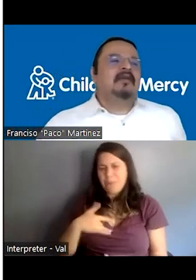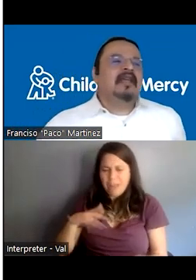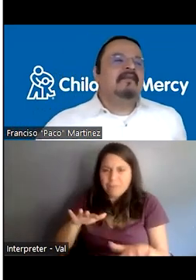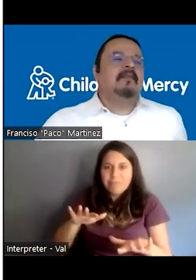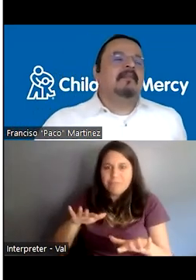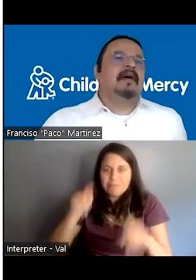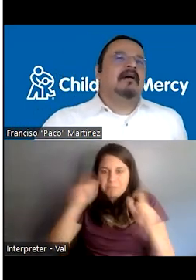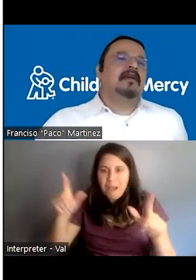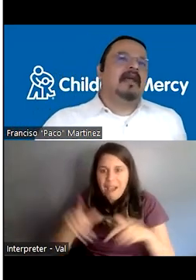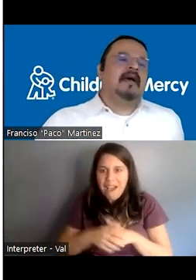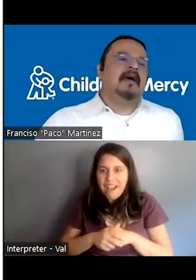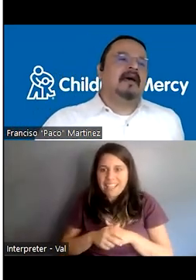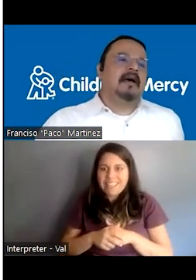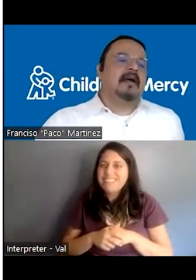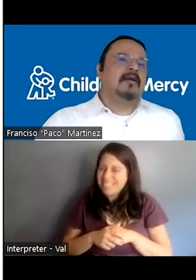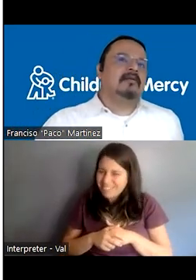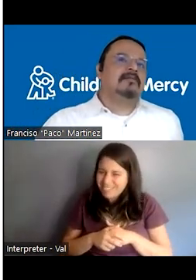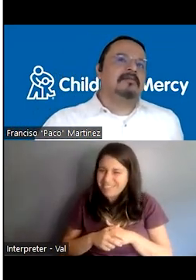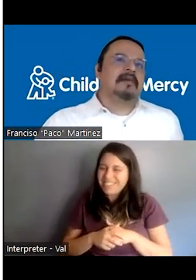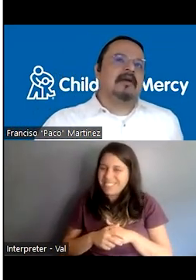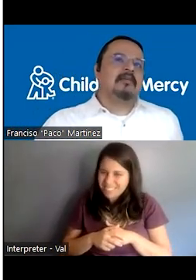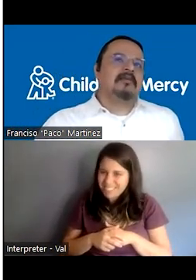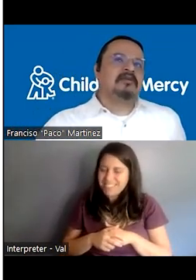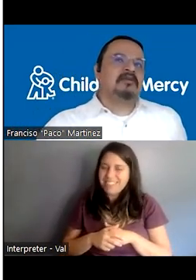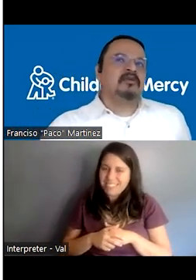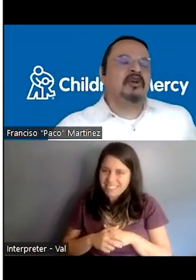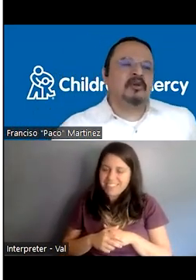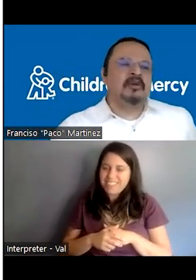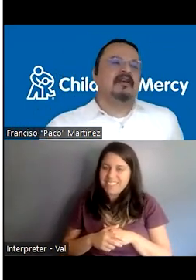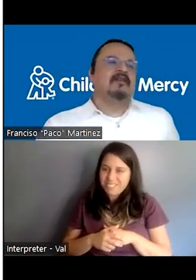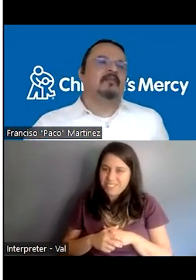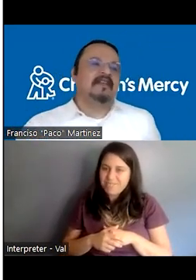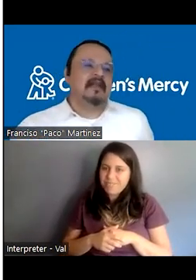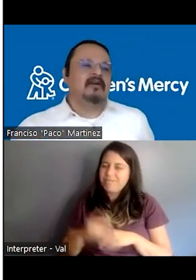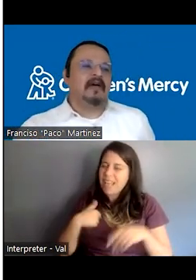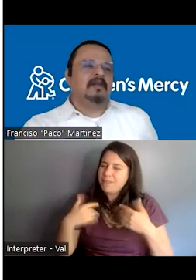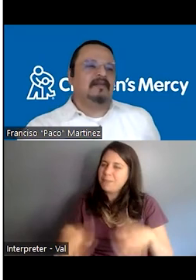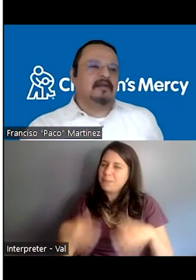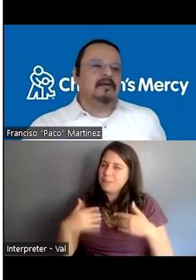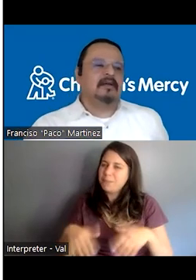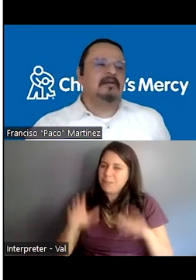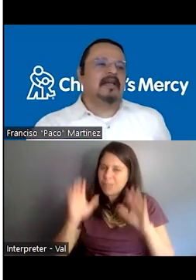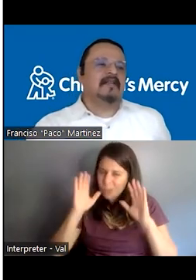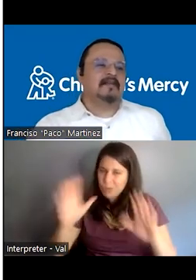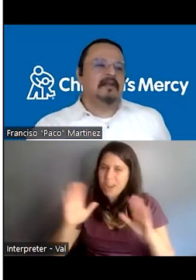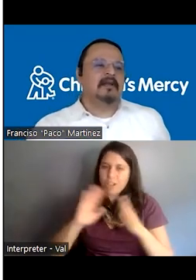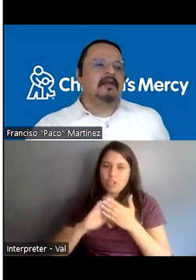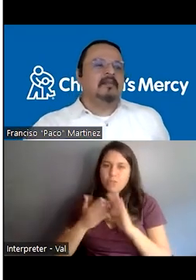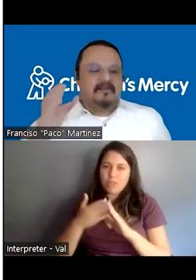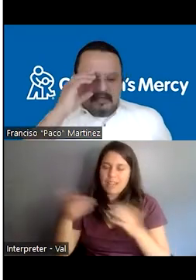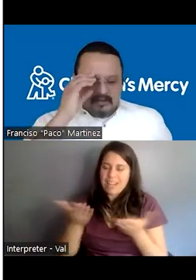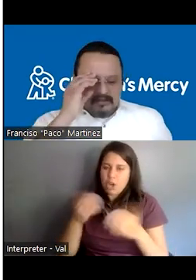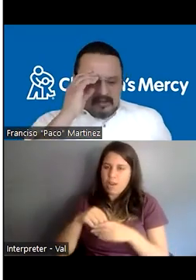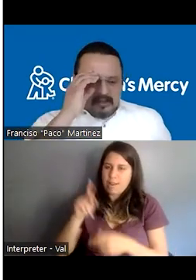Uh, we have a, uh, have a, uh, a good community of Mixteco families here in Kansas City.